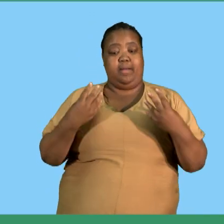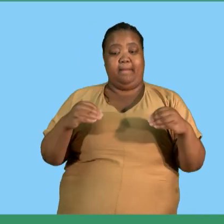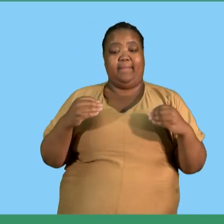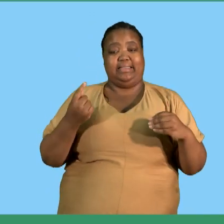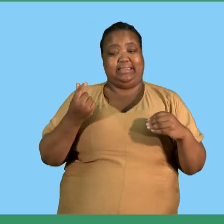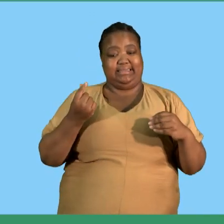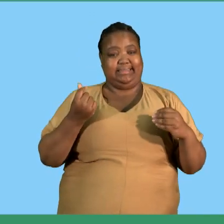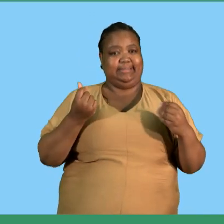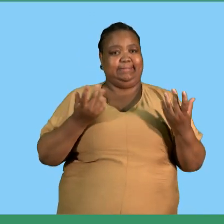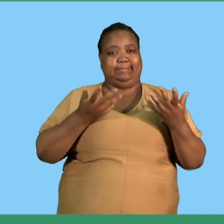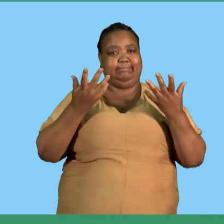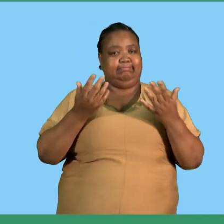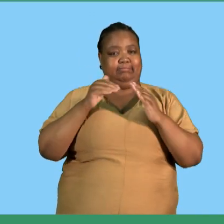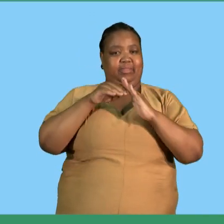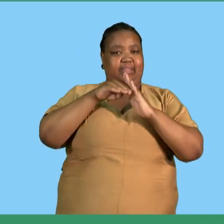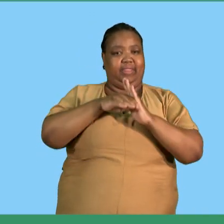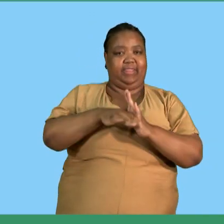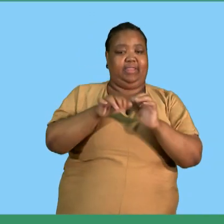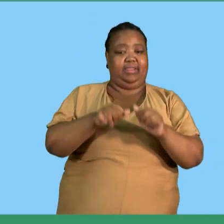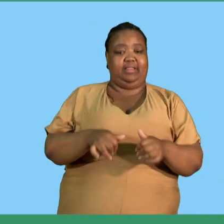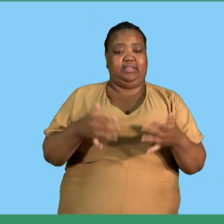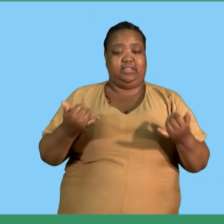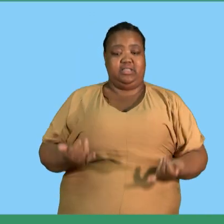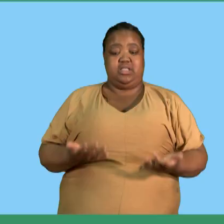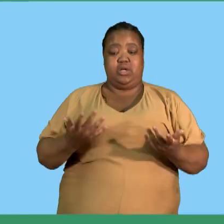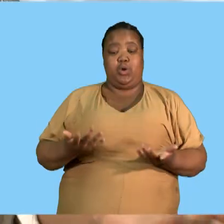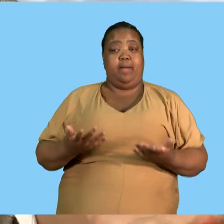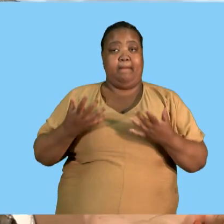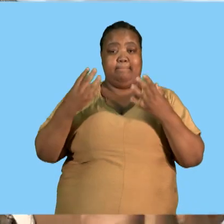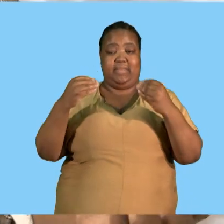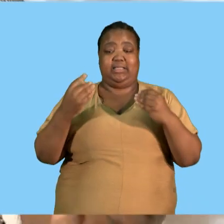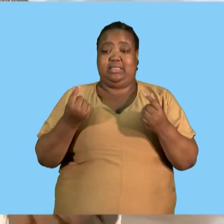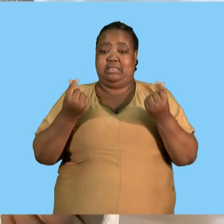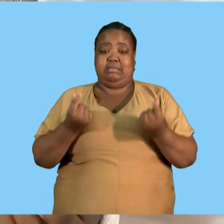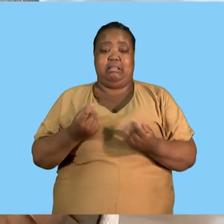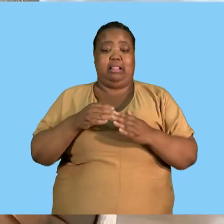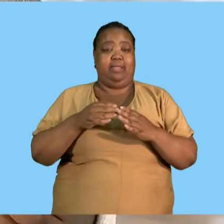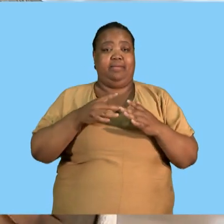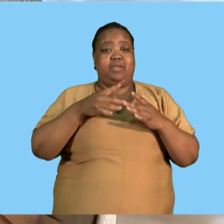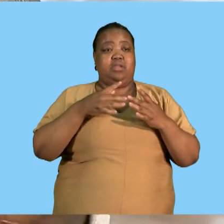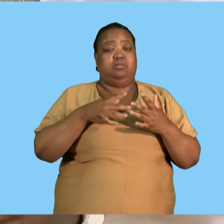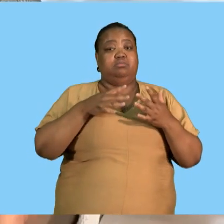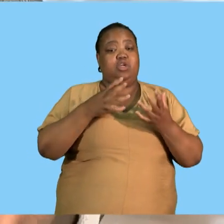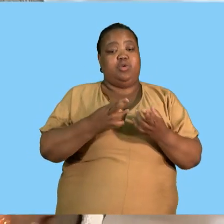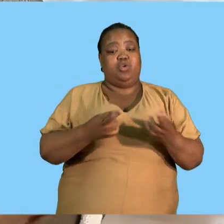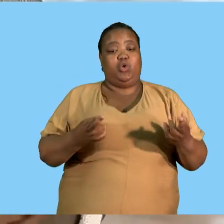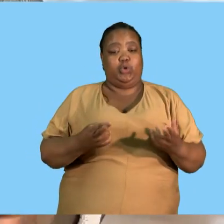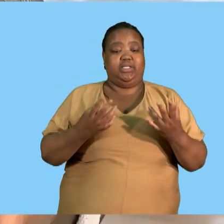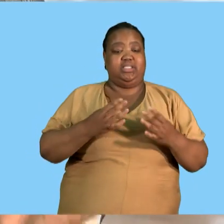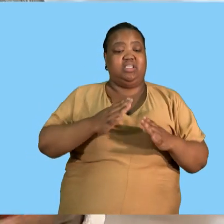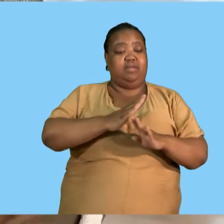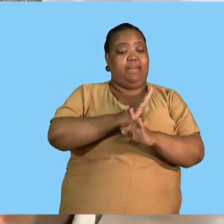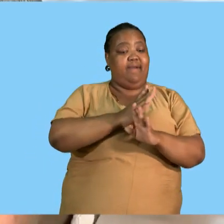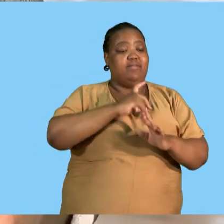business money so if you're causing the business money where are we going to get money to pay your salary because what are you doing you are using the business